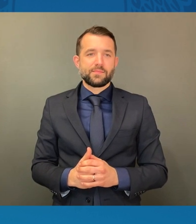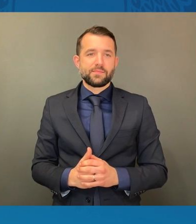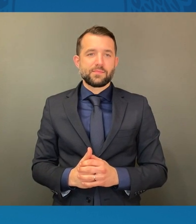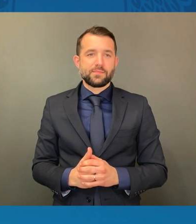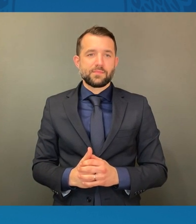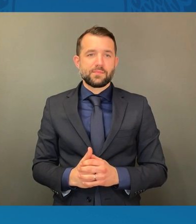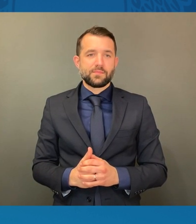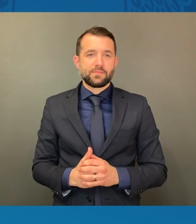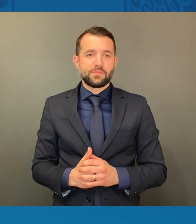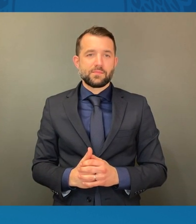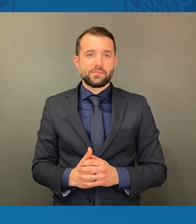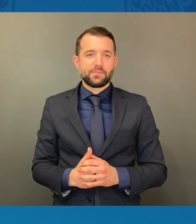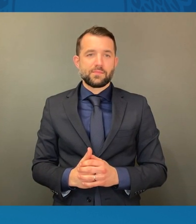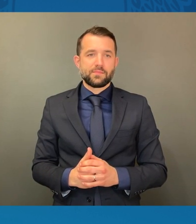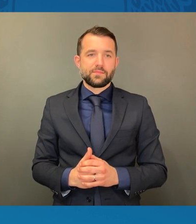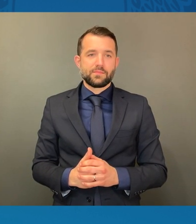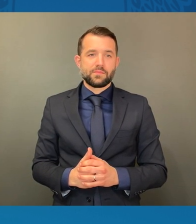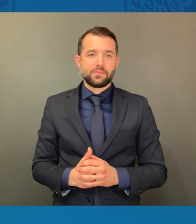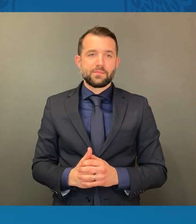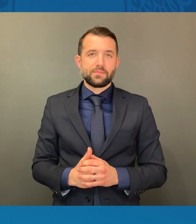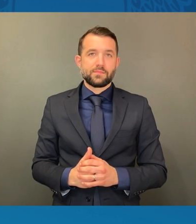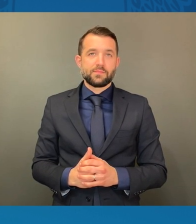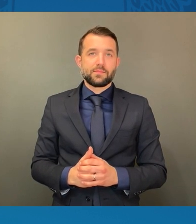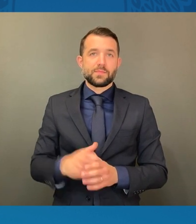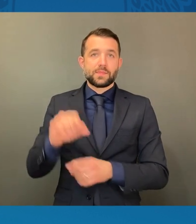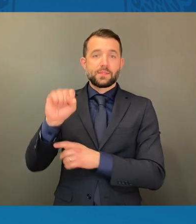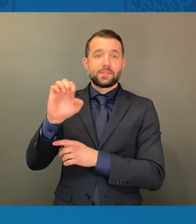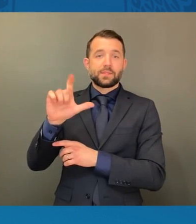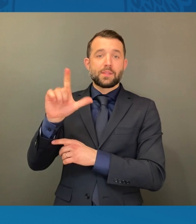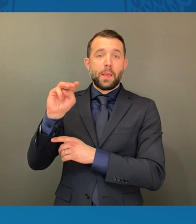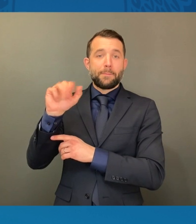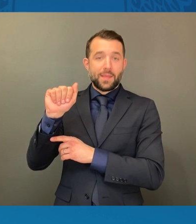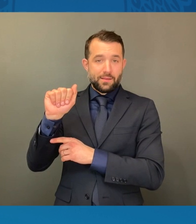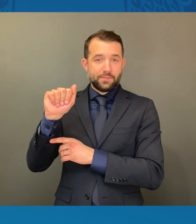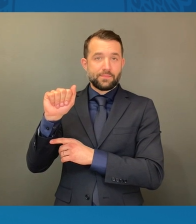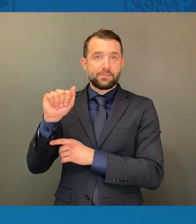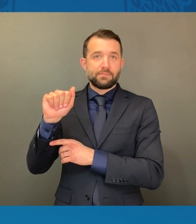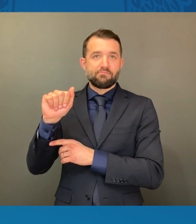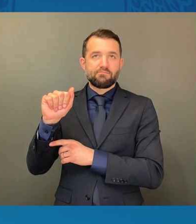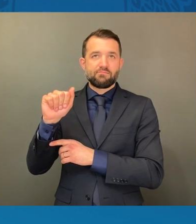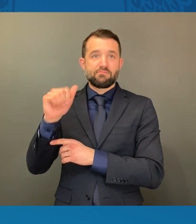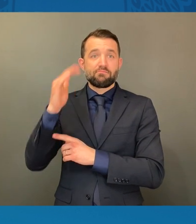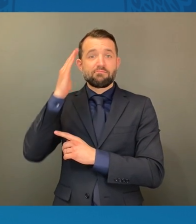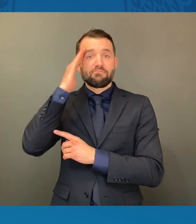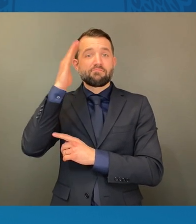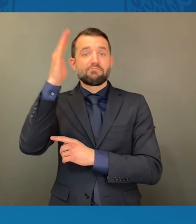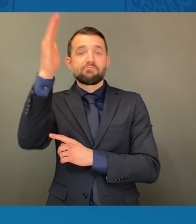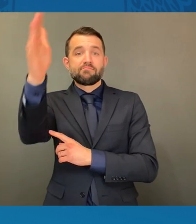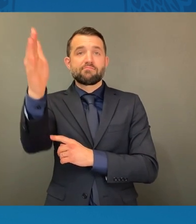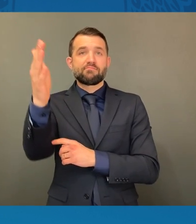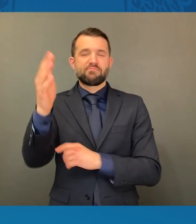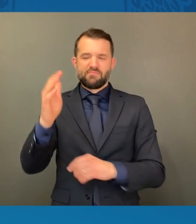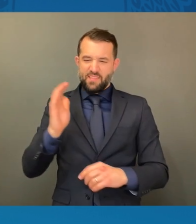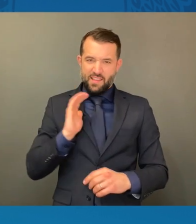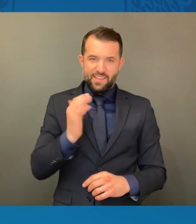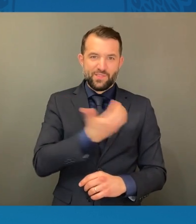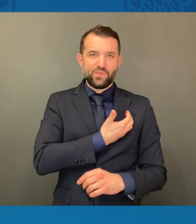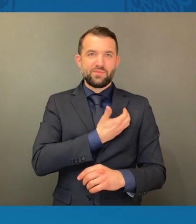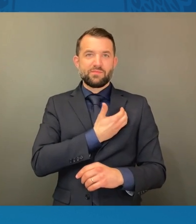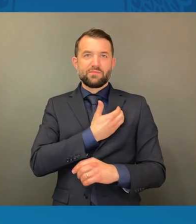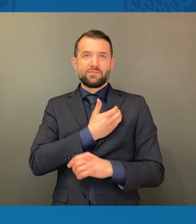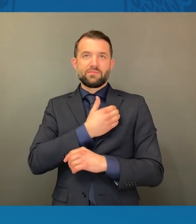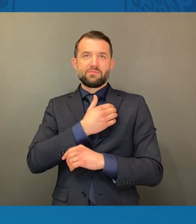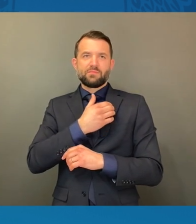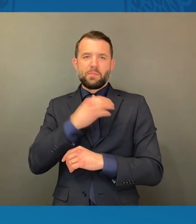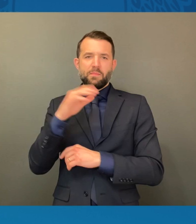Selma, the future of our democracy is